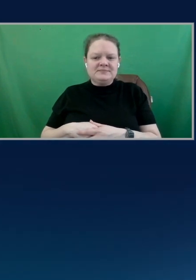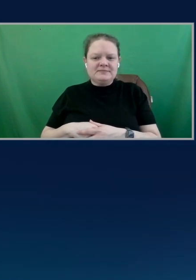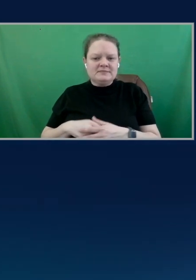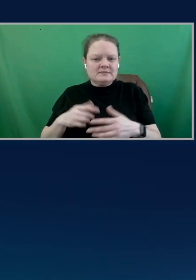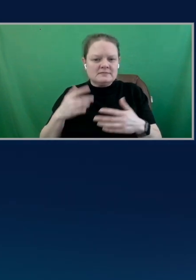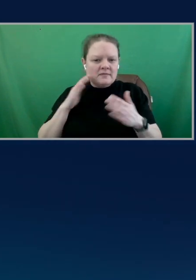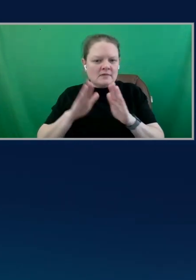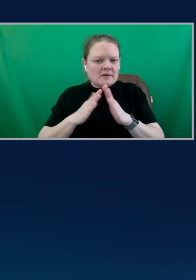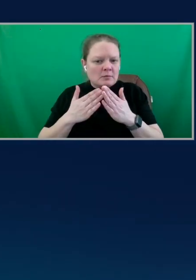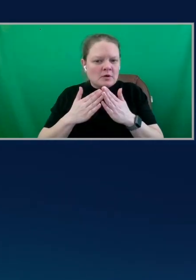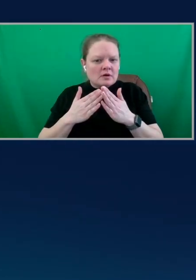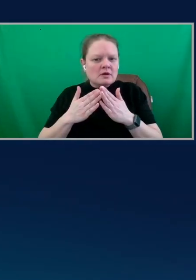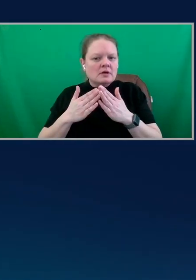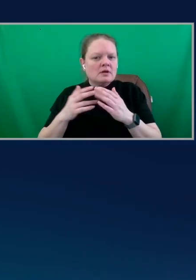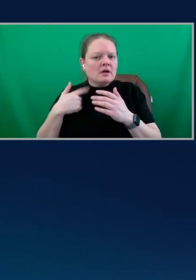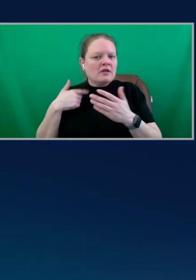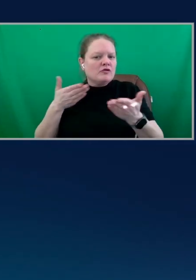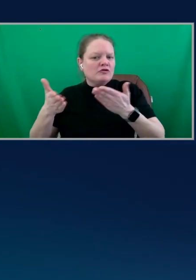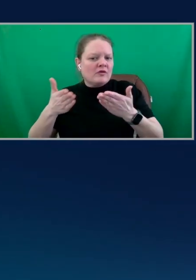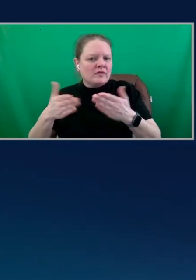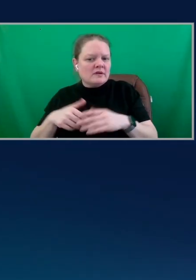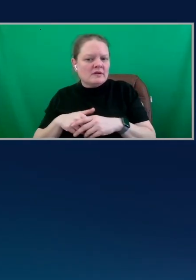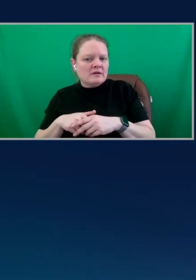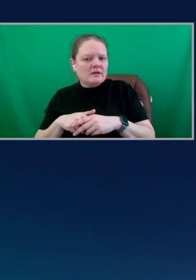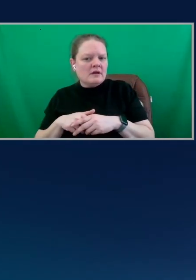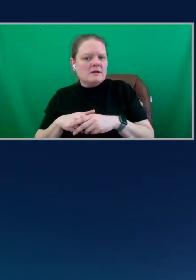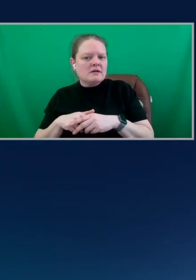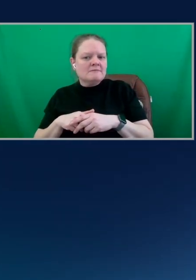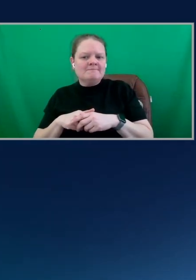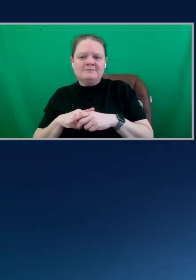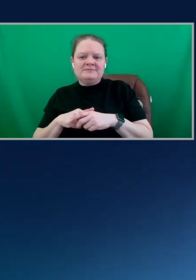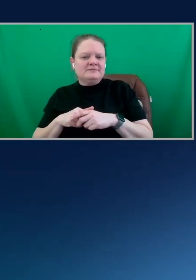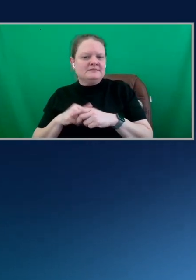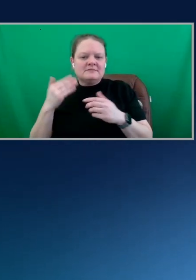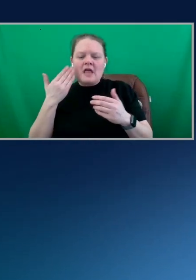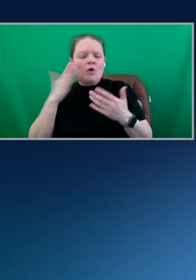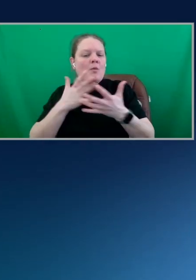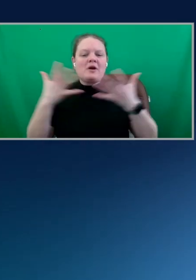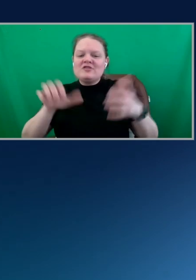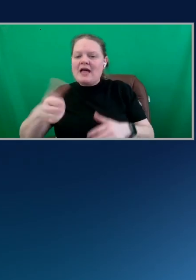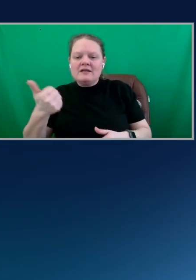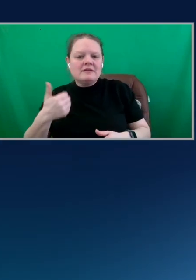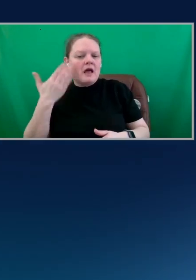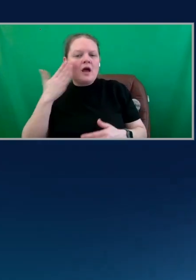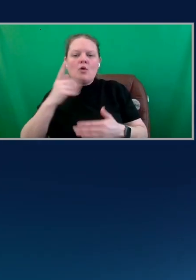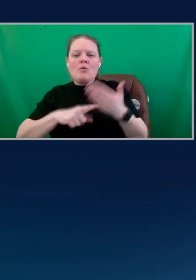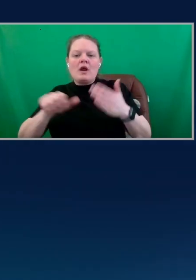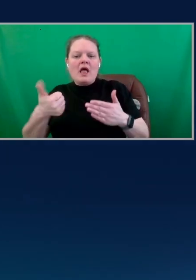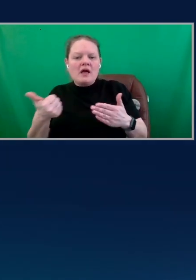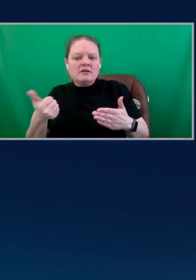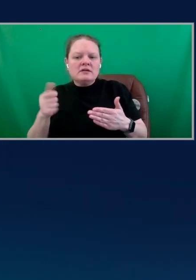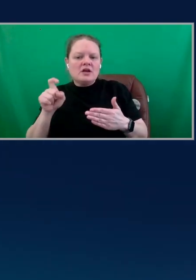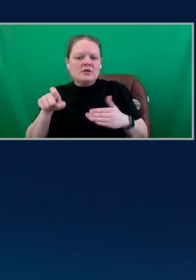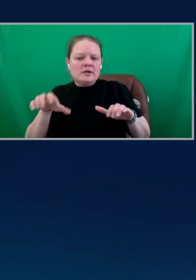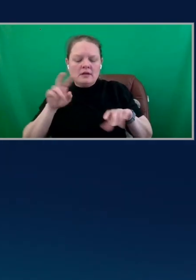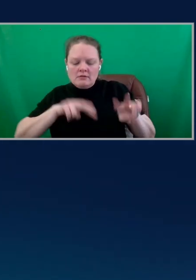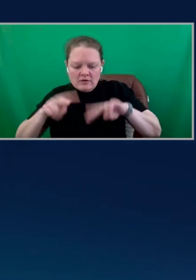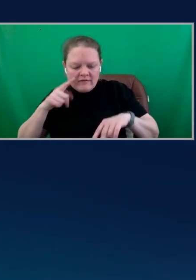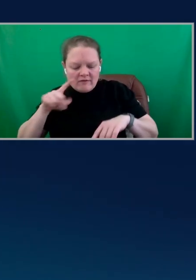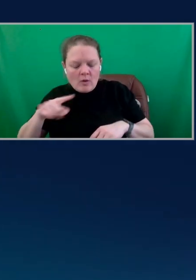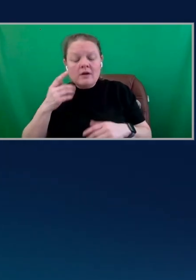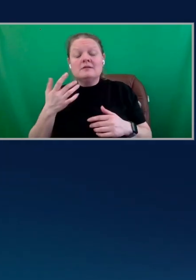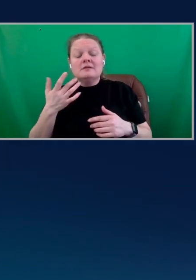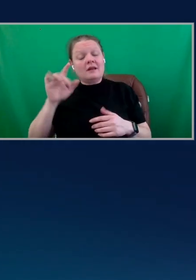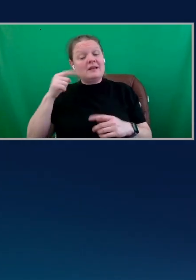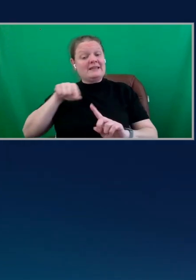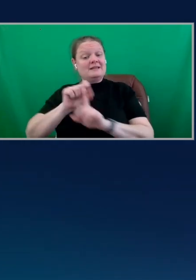about a service that is booking visits. So I know that much, but I don't know much else. I don't know where else I should be going to look. Fortunately, in this case, I actually